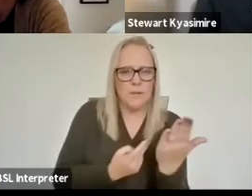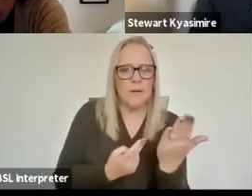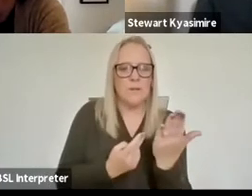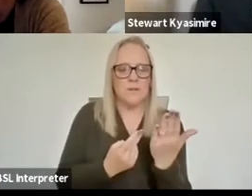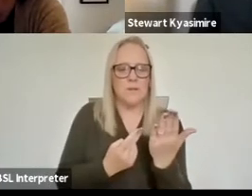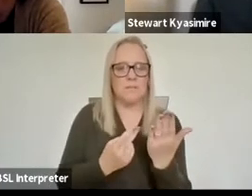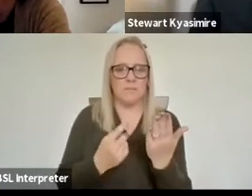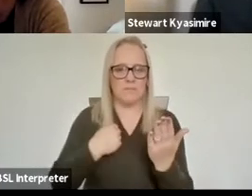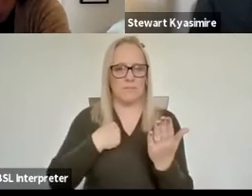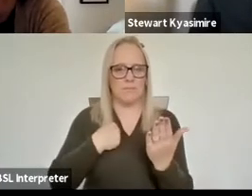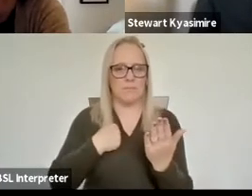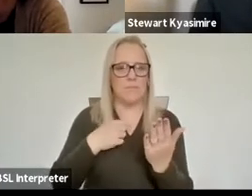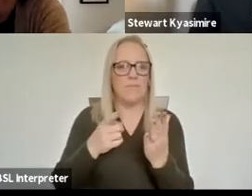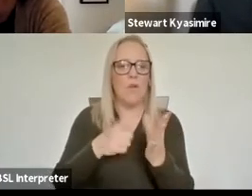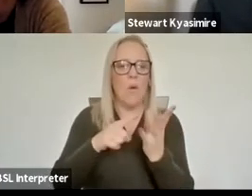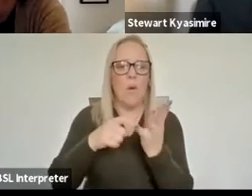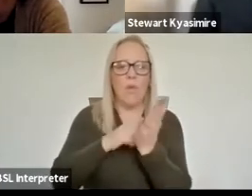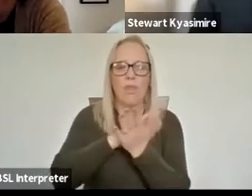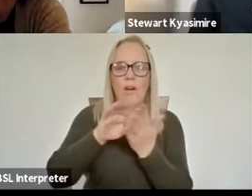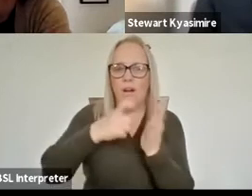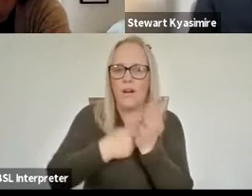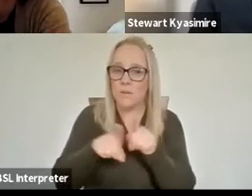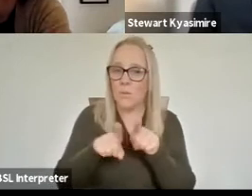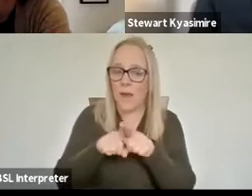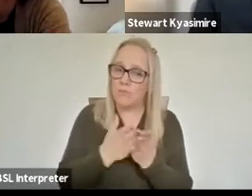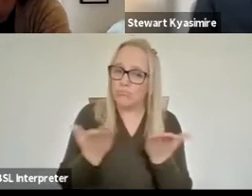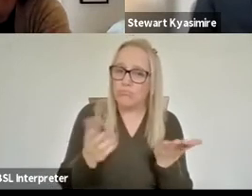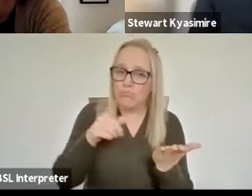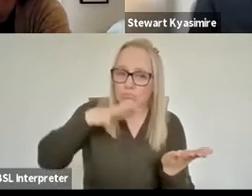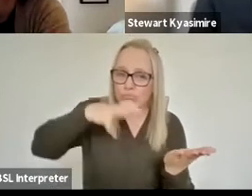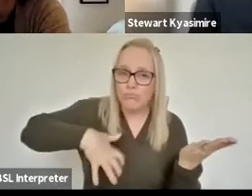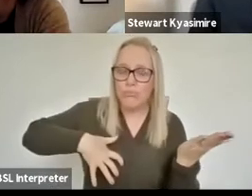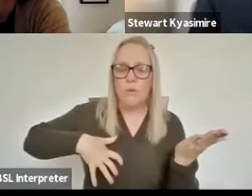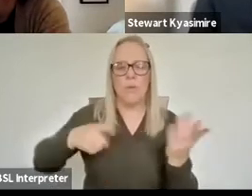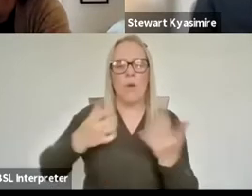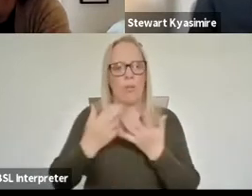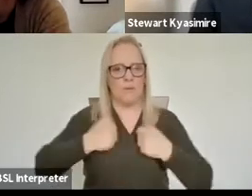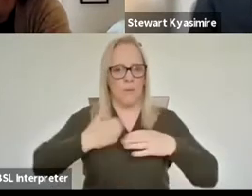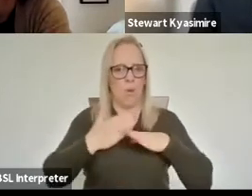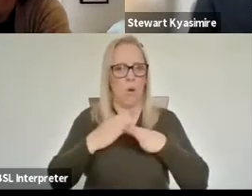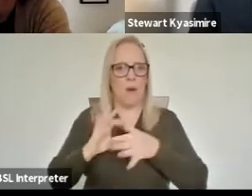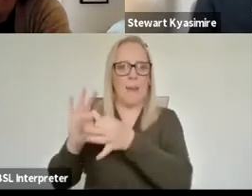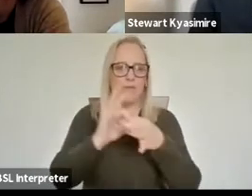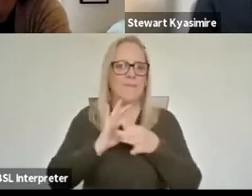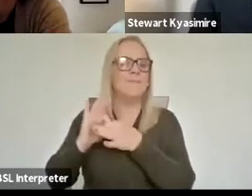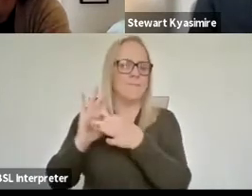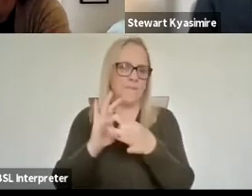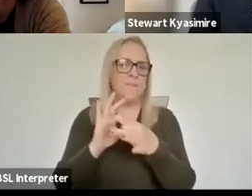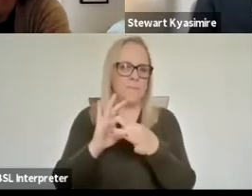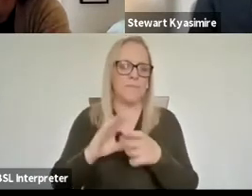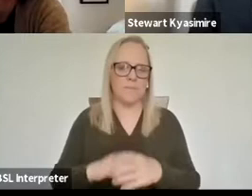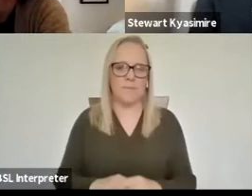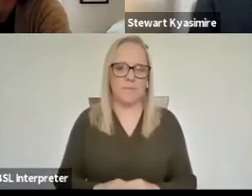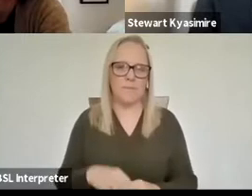author as well um and I I a lot of my work is collaborative most of it is collaborative a lot of it depends upon live